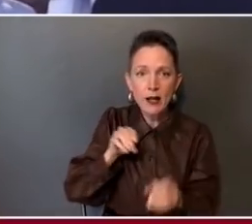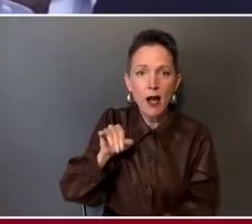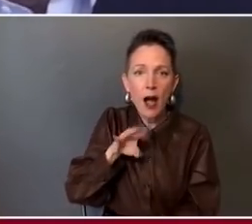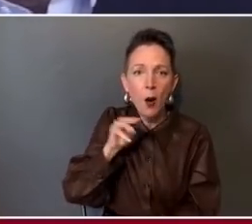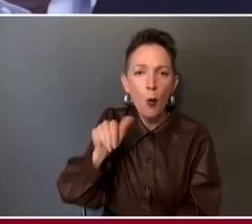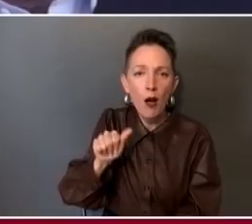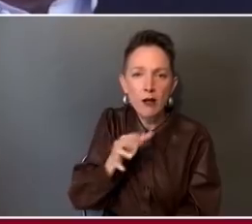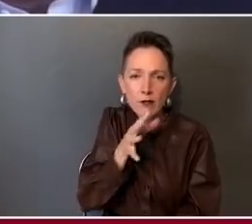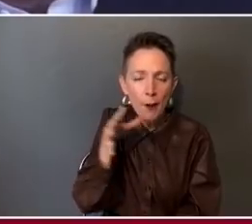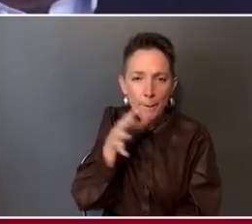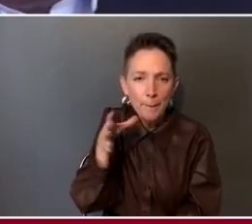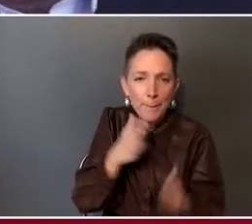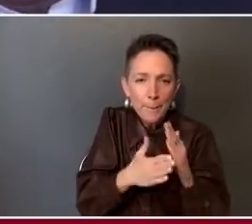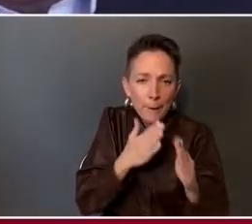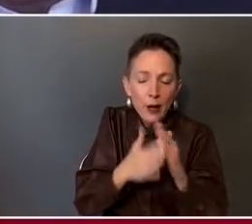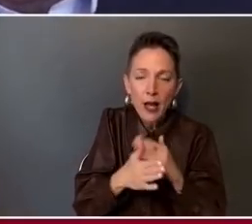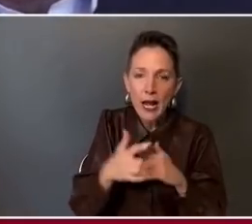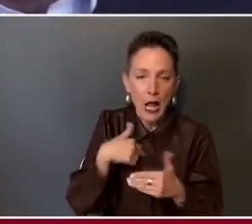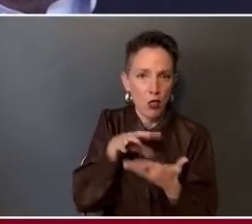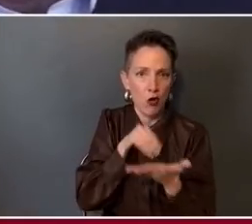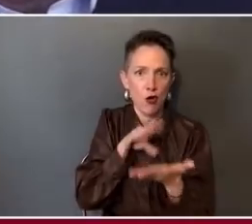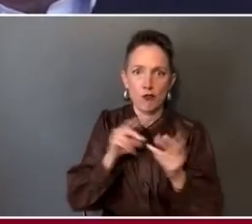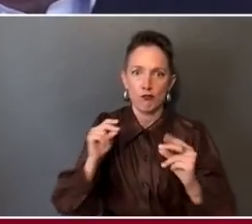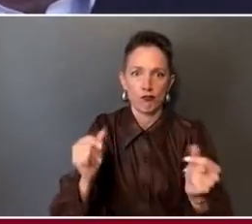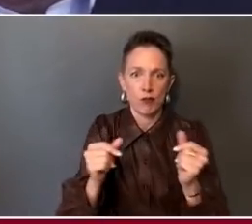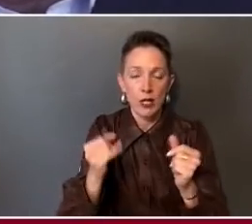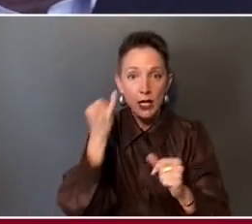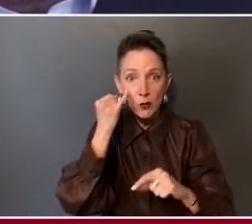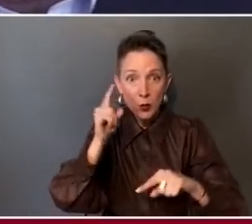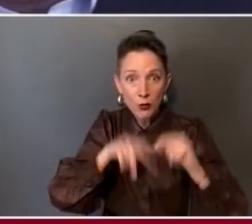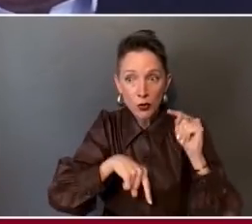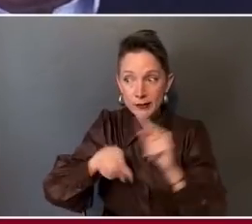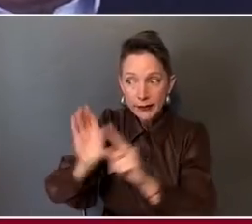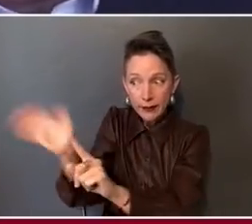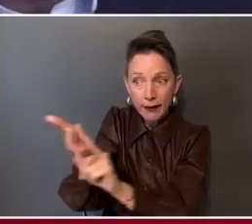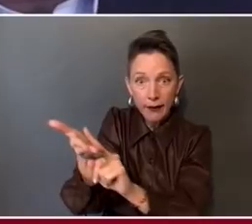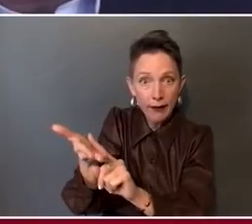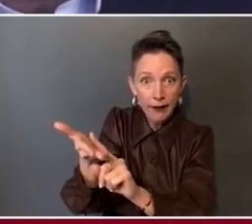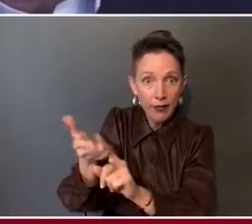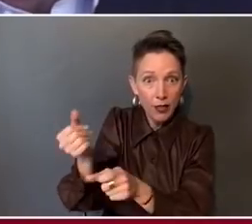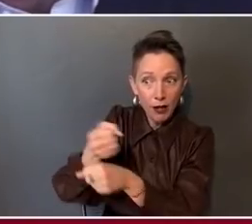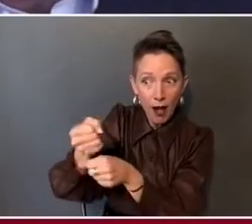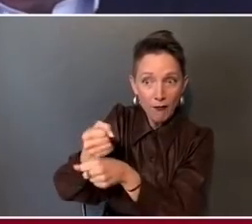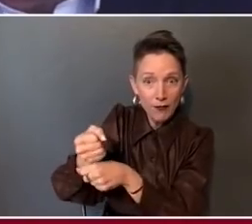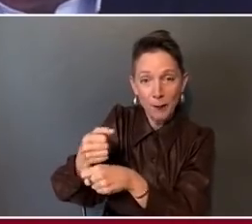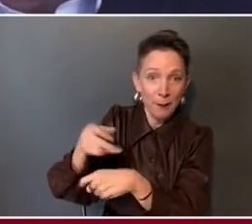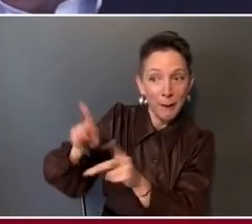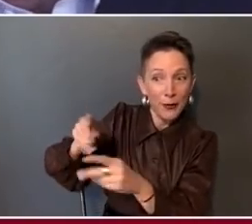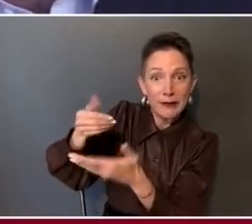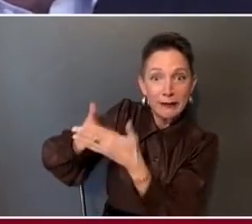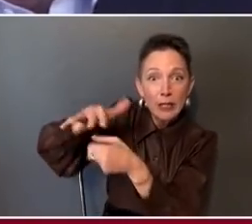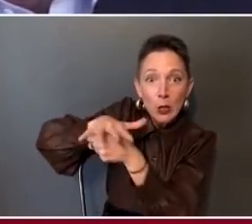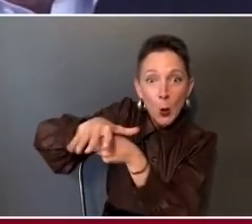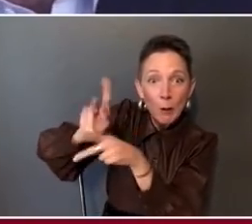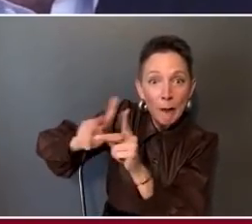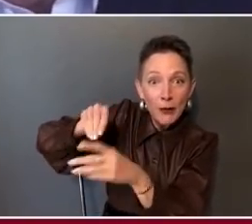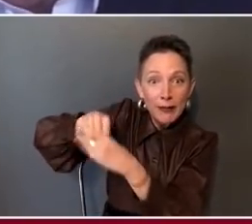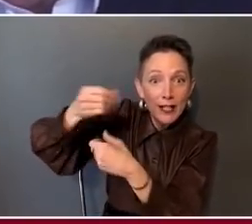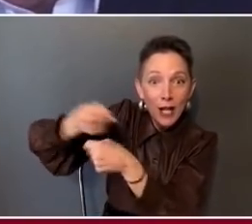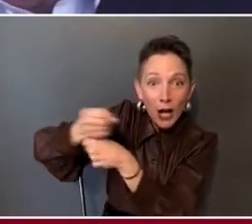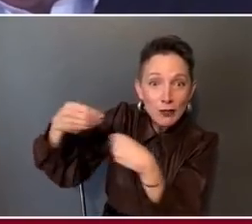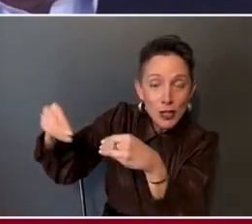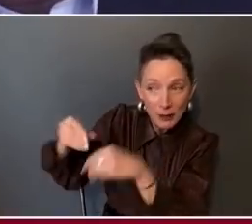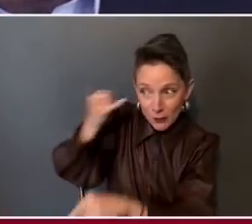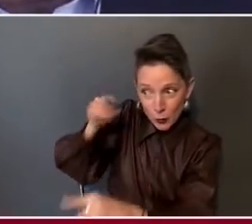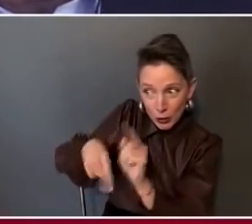where I learned early on, if you couldn't sell it to the 10 o'clock coffee club at the S&D Cafe on Main Street, basically